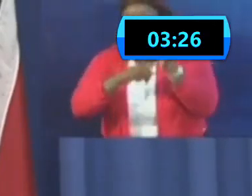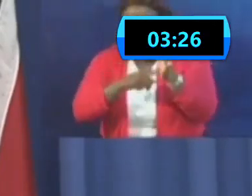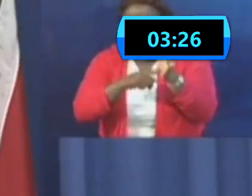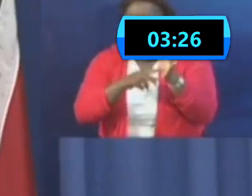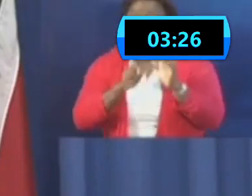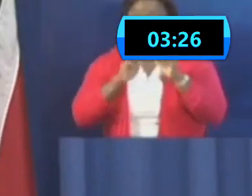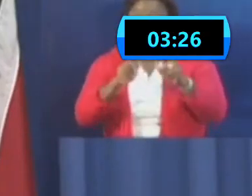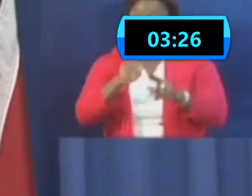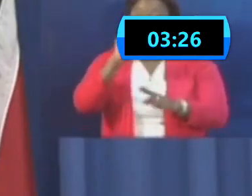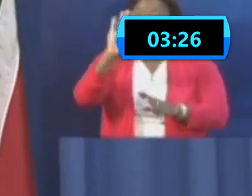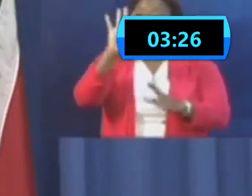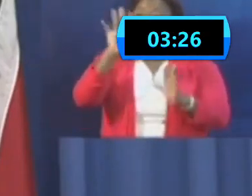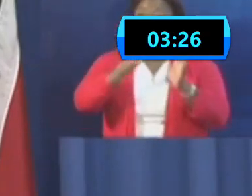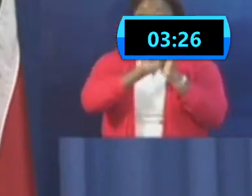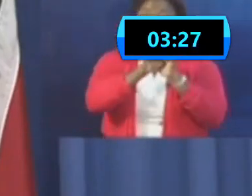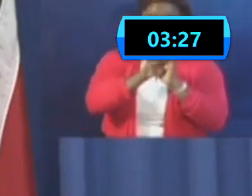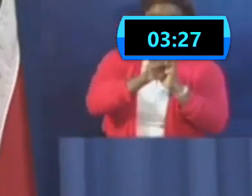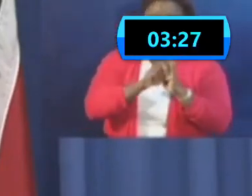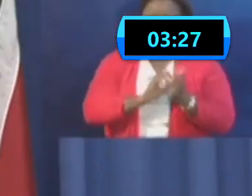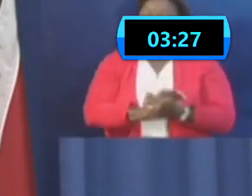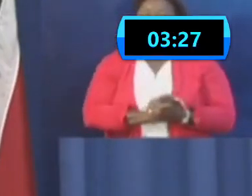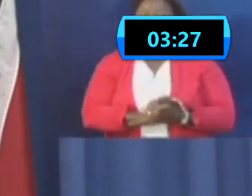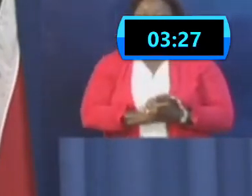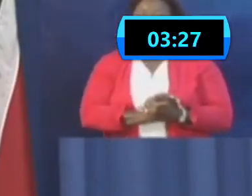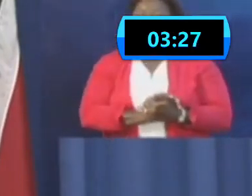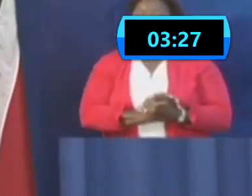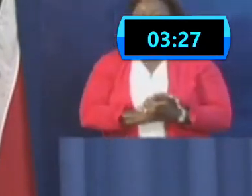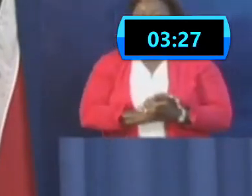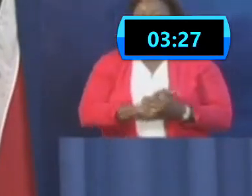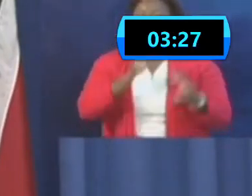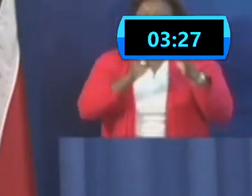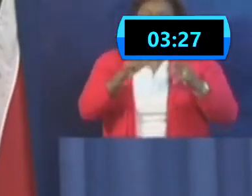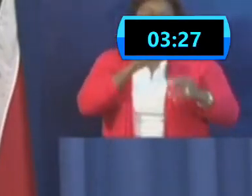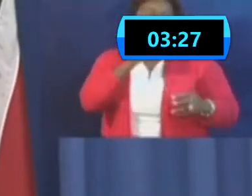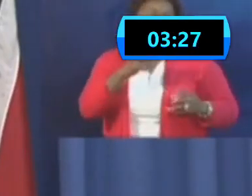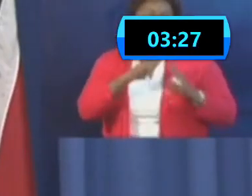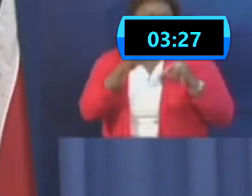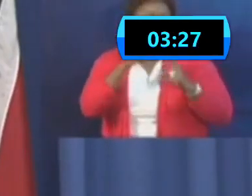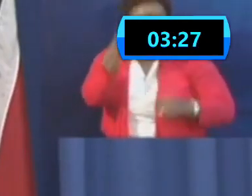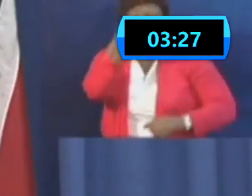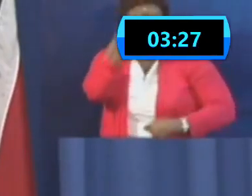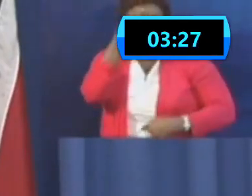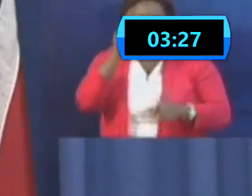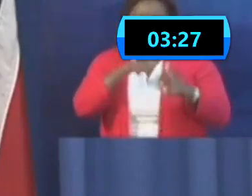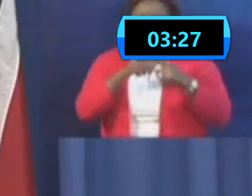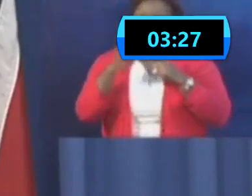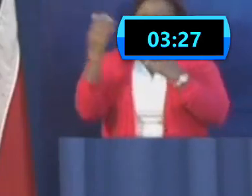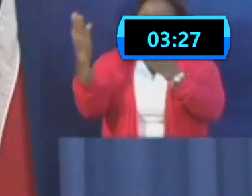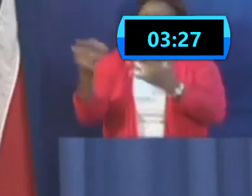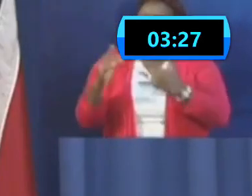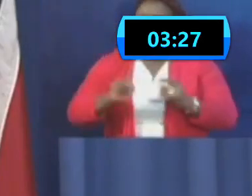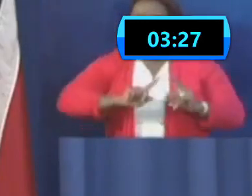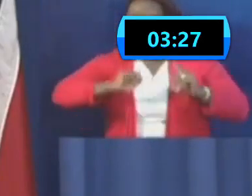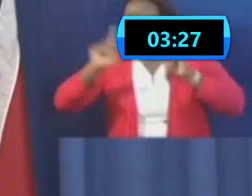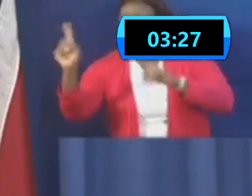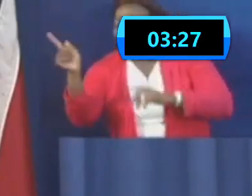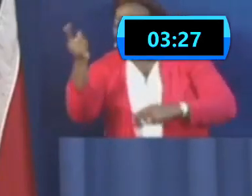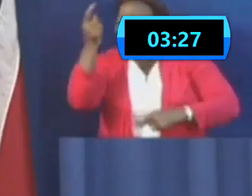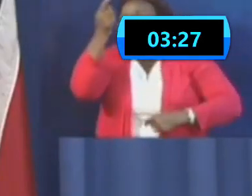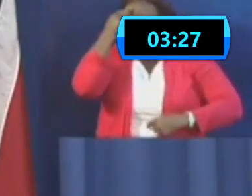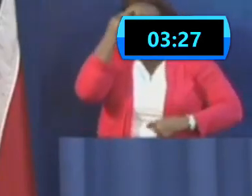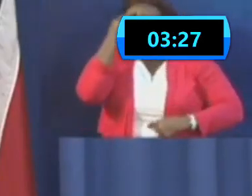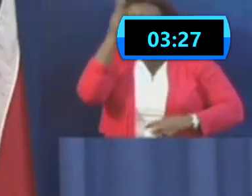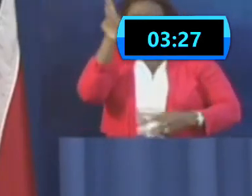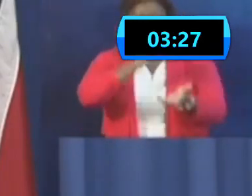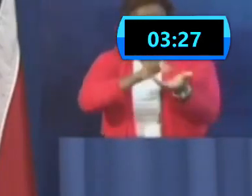severely ill ones, our turnaround is very fast. Persons with milder illnesses, it goes through the process, has to go to a physician, and the physician